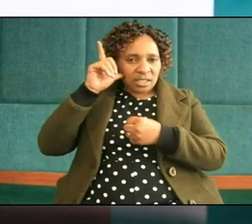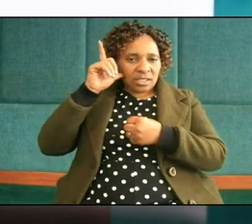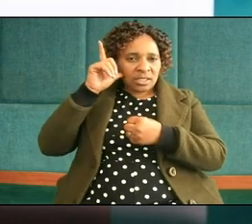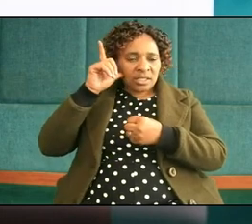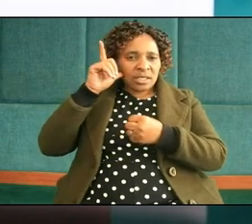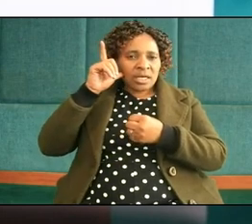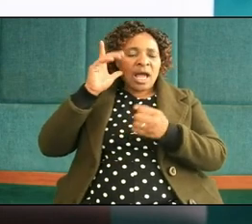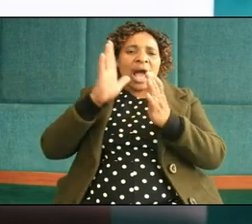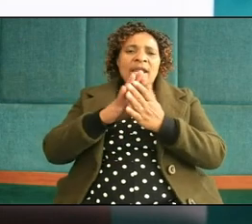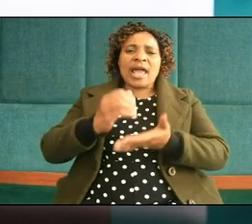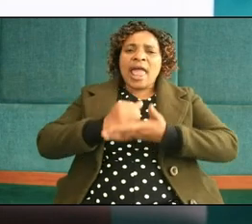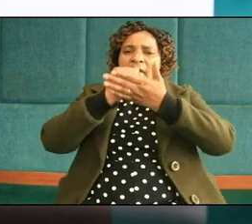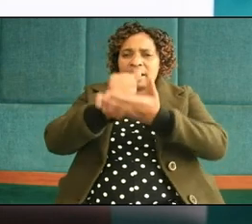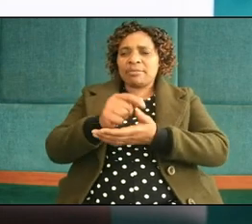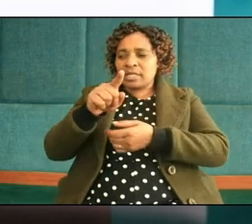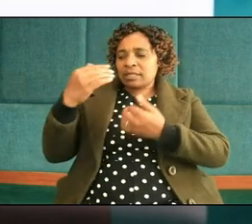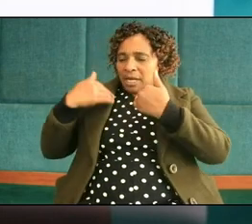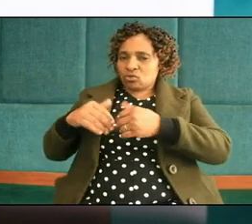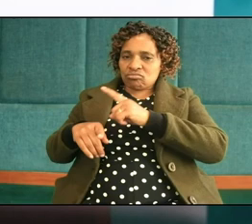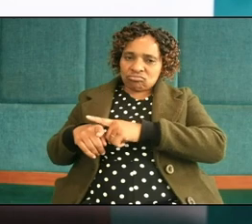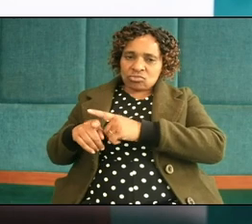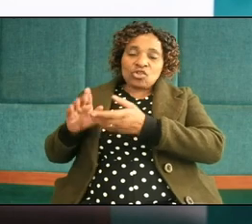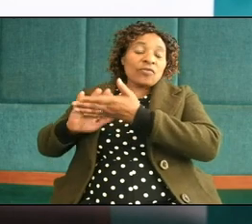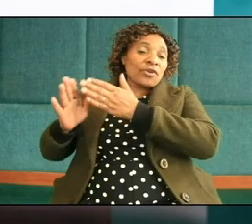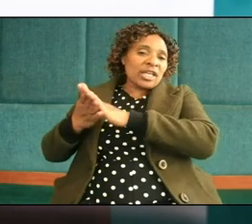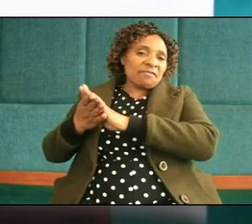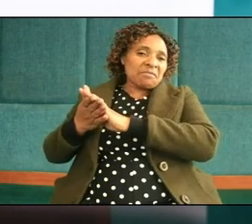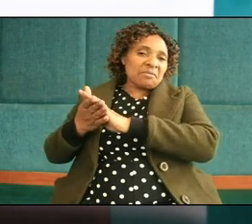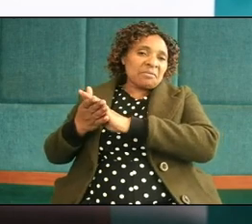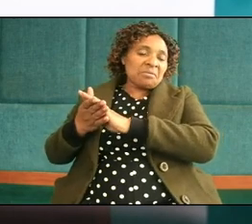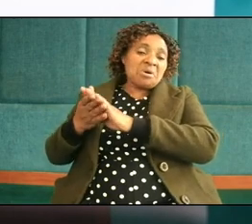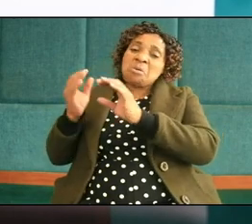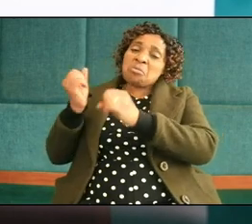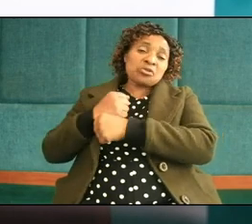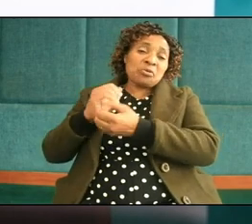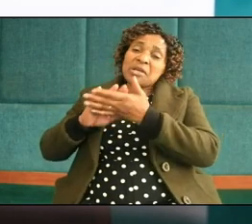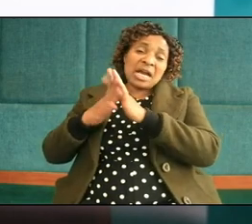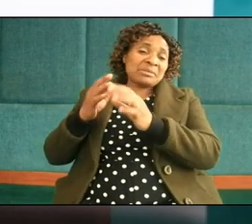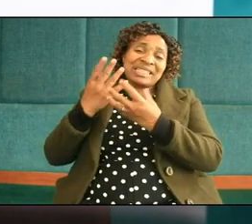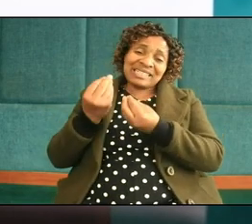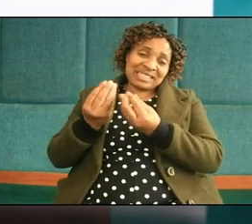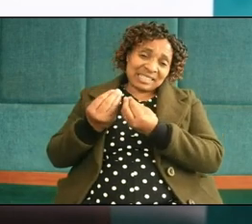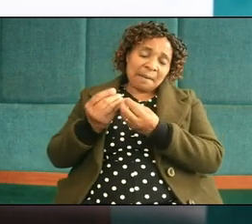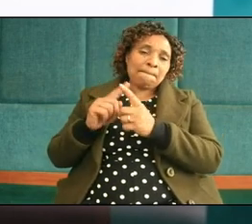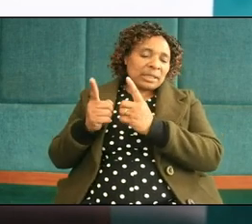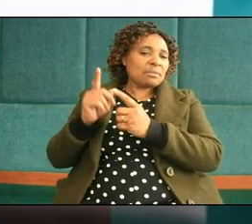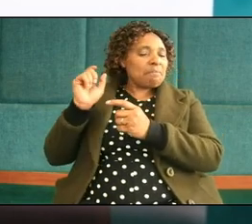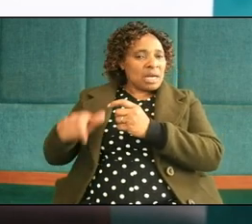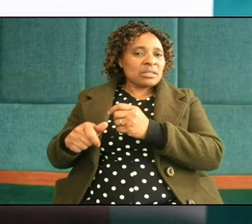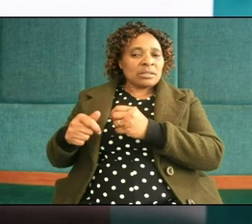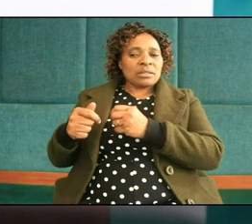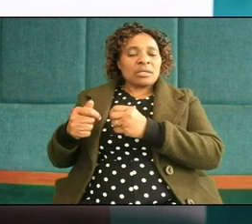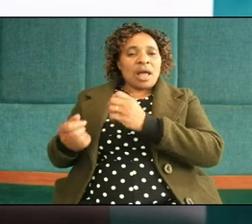help that person to forgive though it is not easy but God will help you it is not